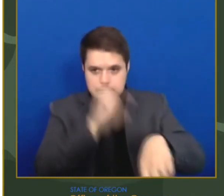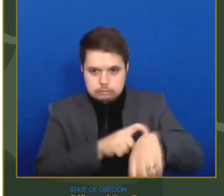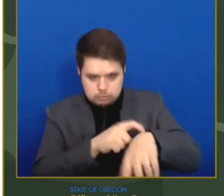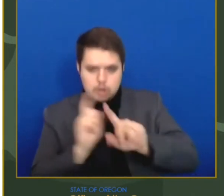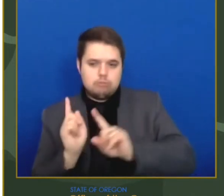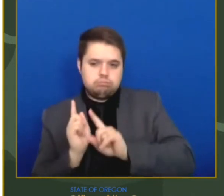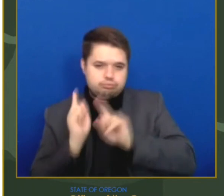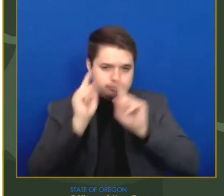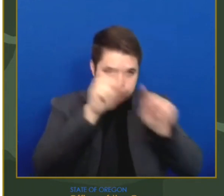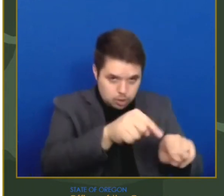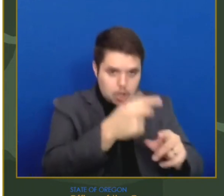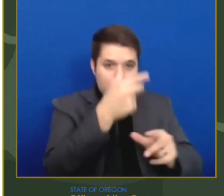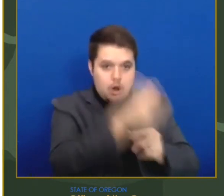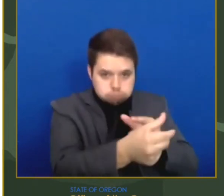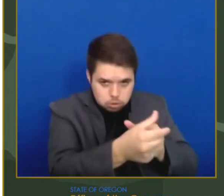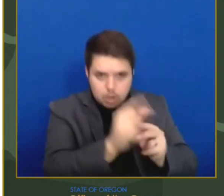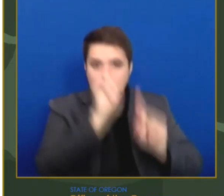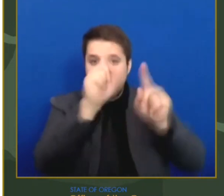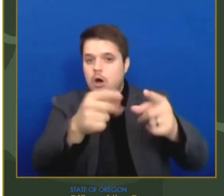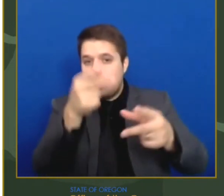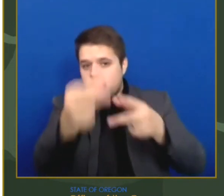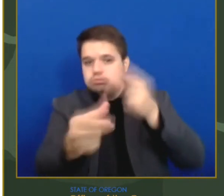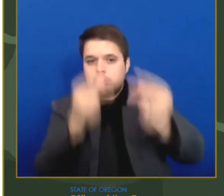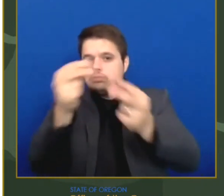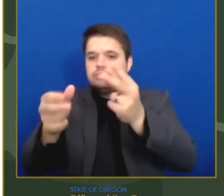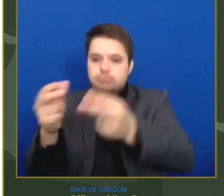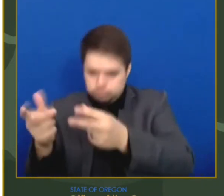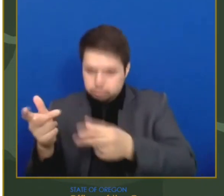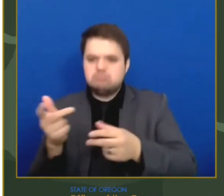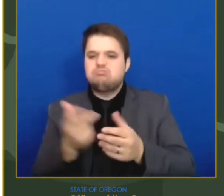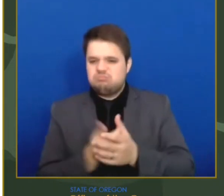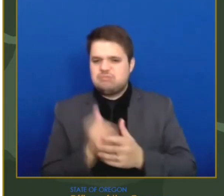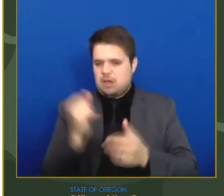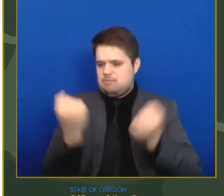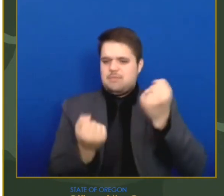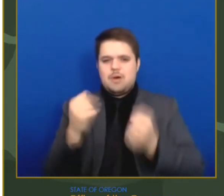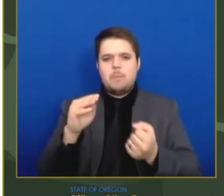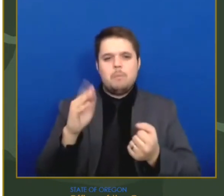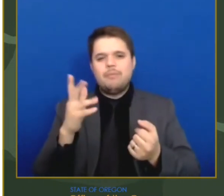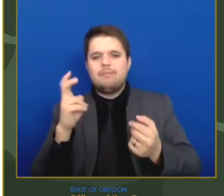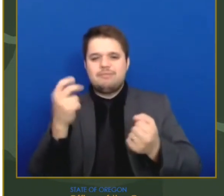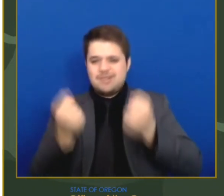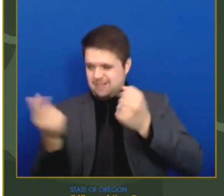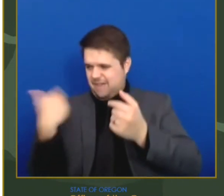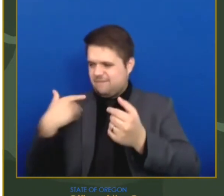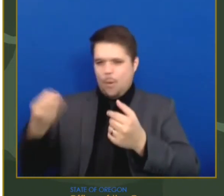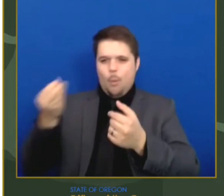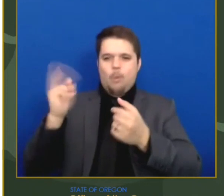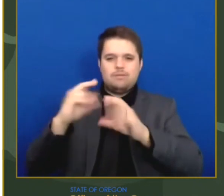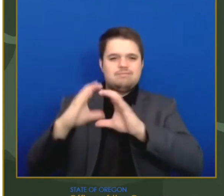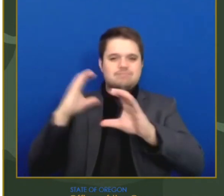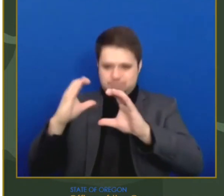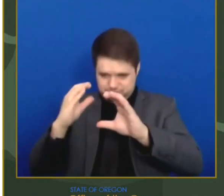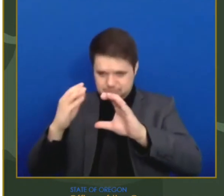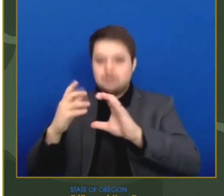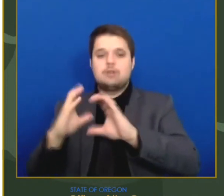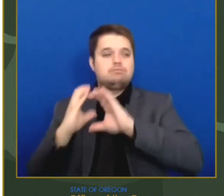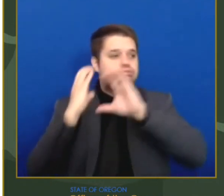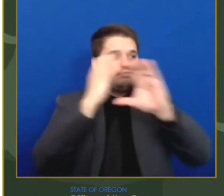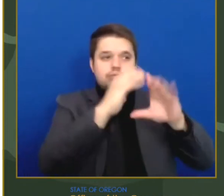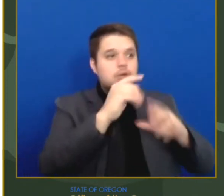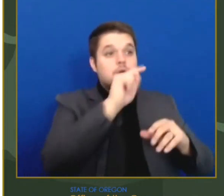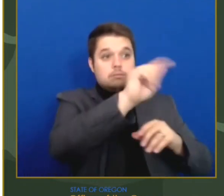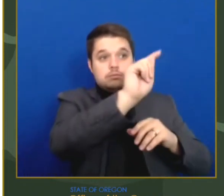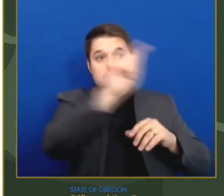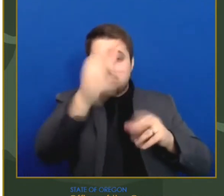can provide mobile clinic services, and two centers have plans for home visits. And you heard several stories that the governor shared about specific